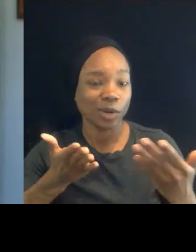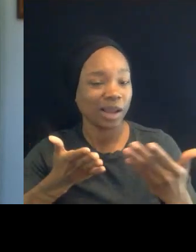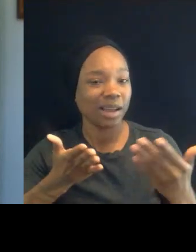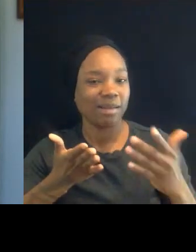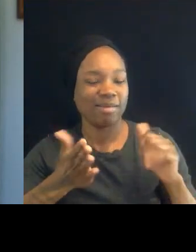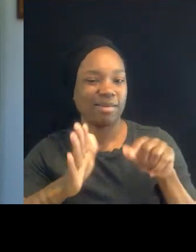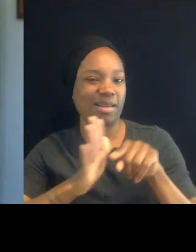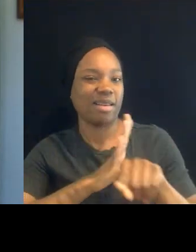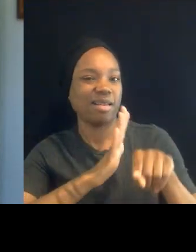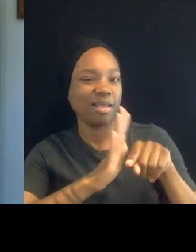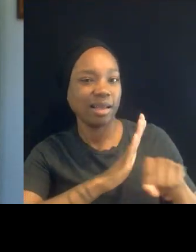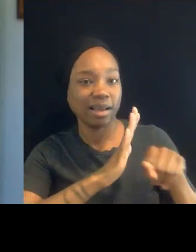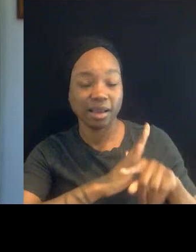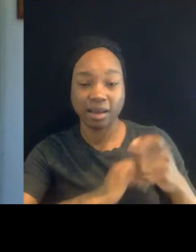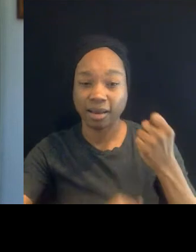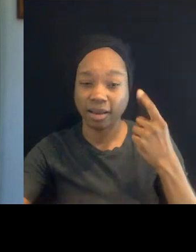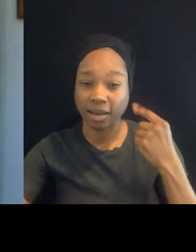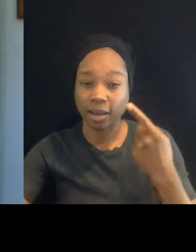was literally lynched.